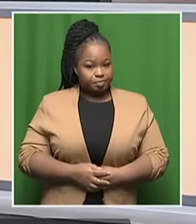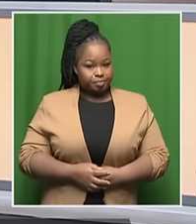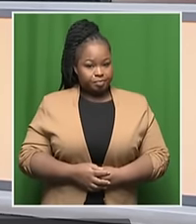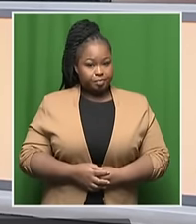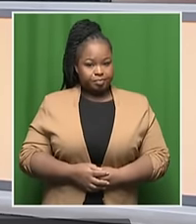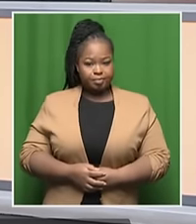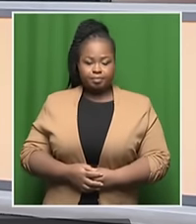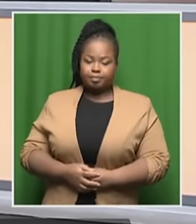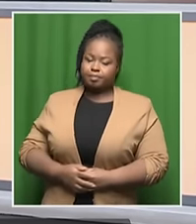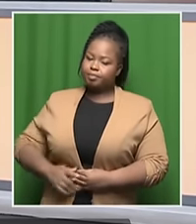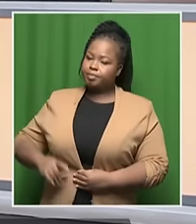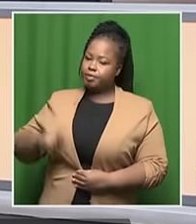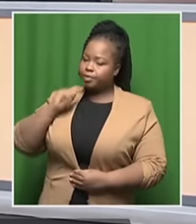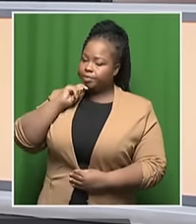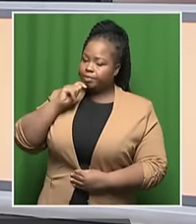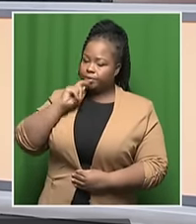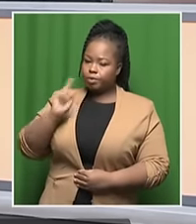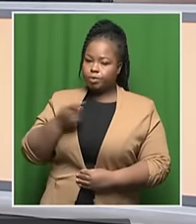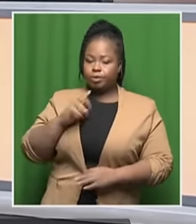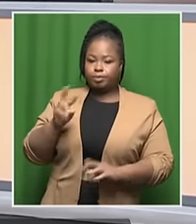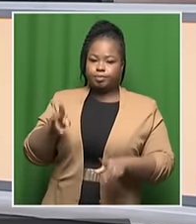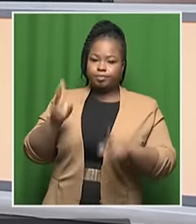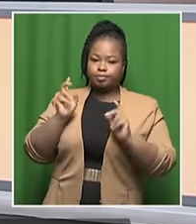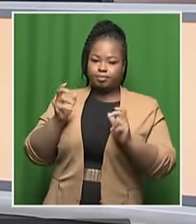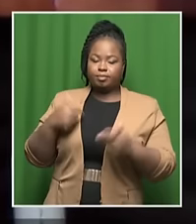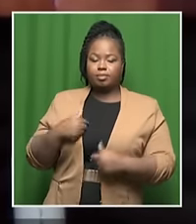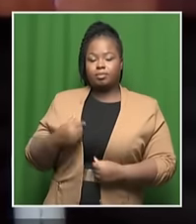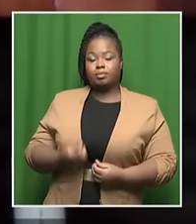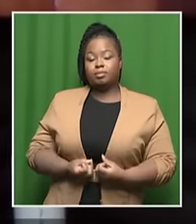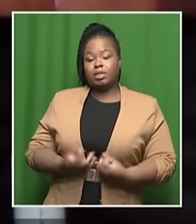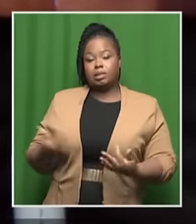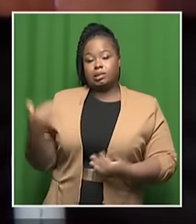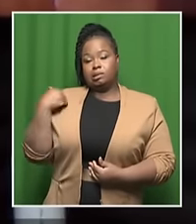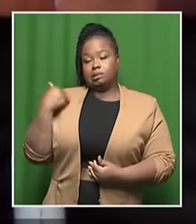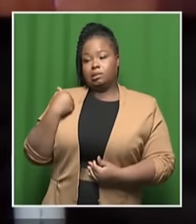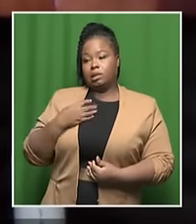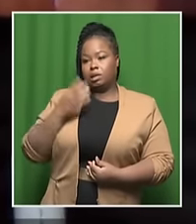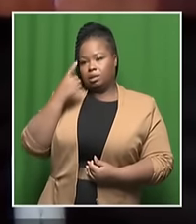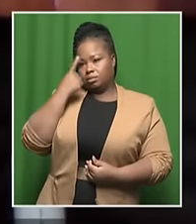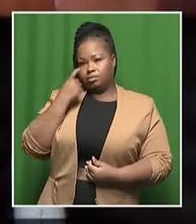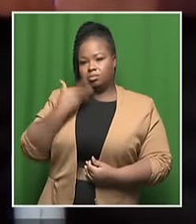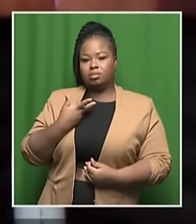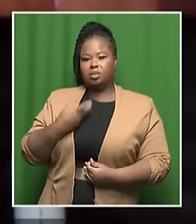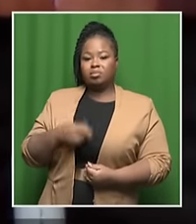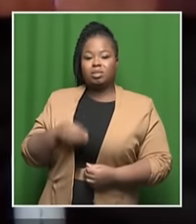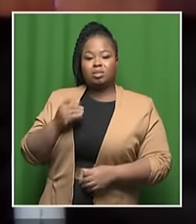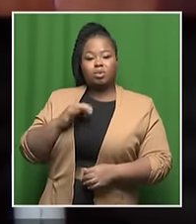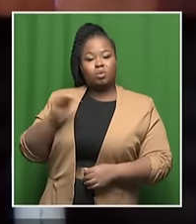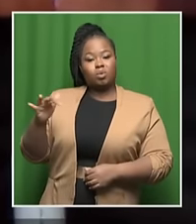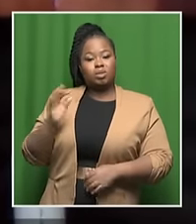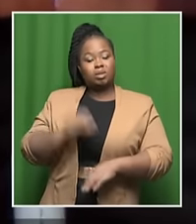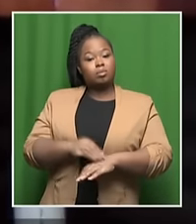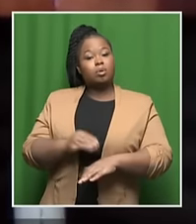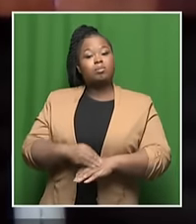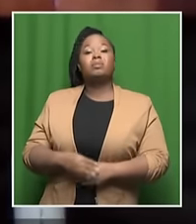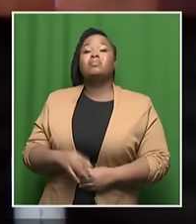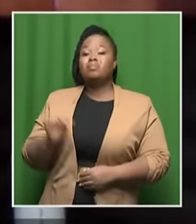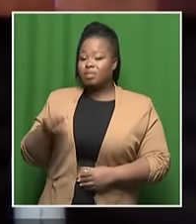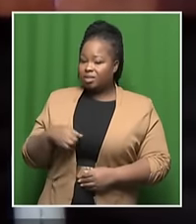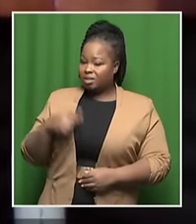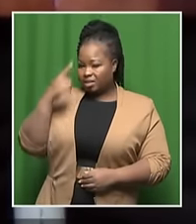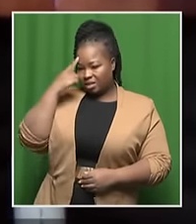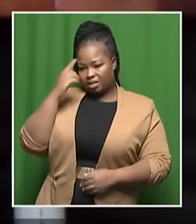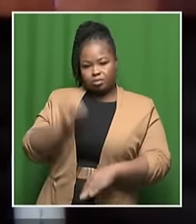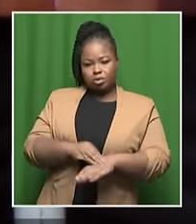Yes, good morning to you and the listeners. I get asked that question a lot. Is water a looming crisis? I think we are deep in that crisis.